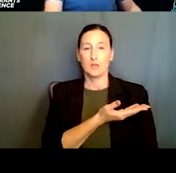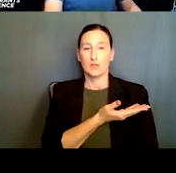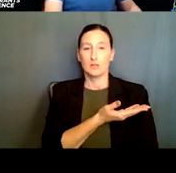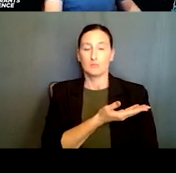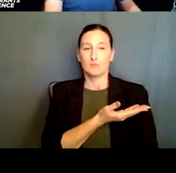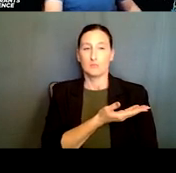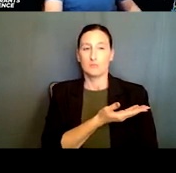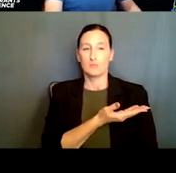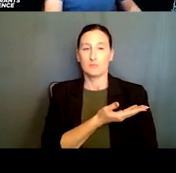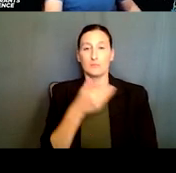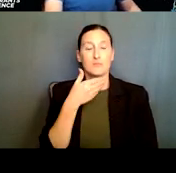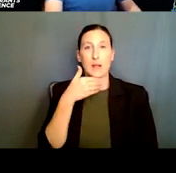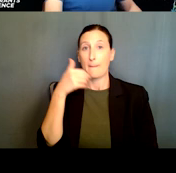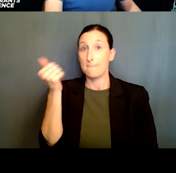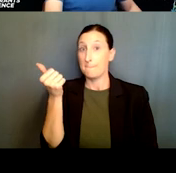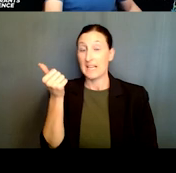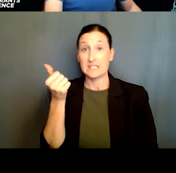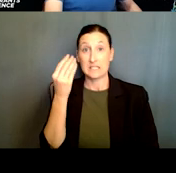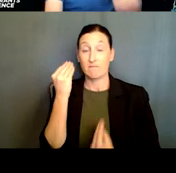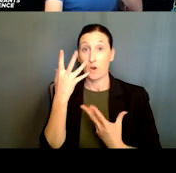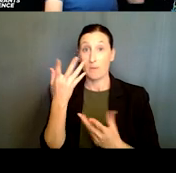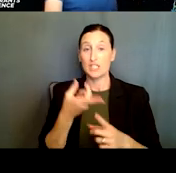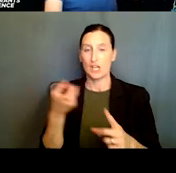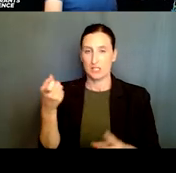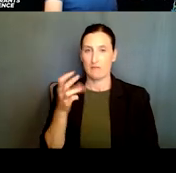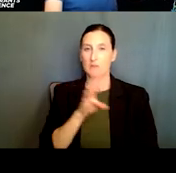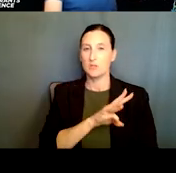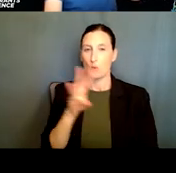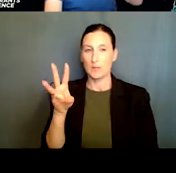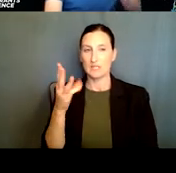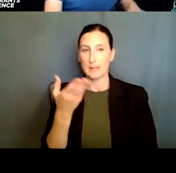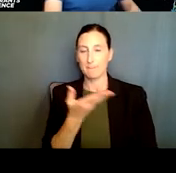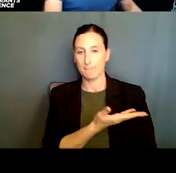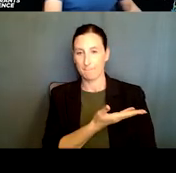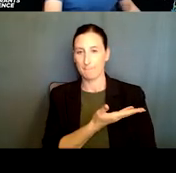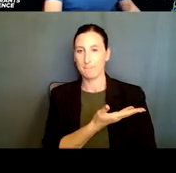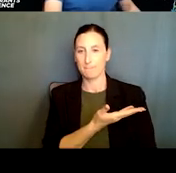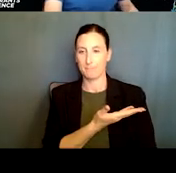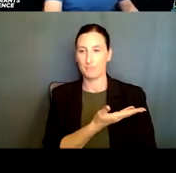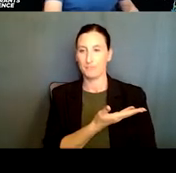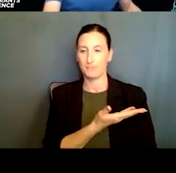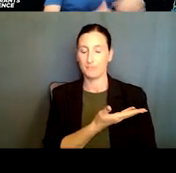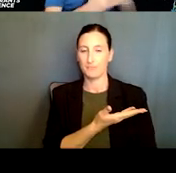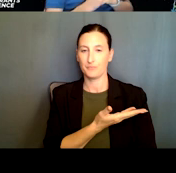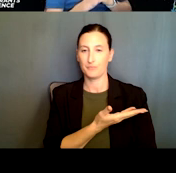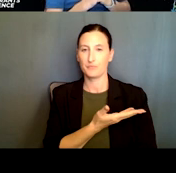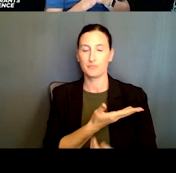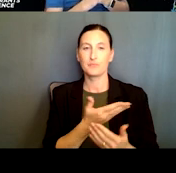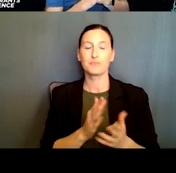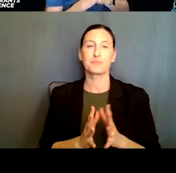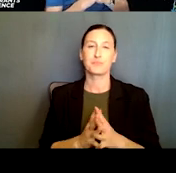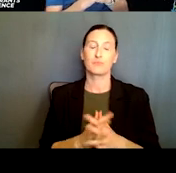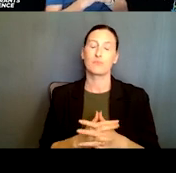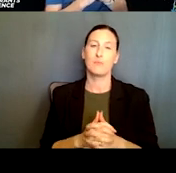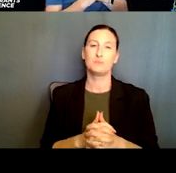again, best, best source of information is the website, also, also the, uh, you know, most up to date in terms of deadlines and, uh, everything else.